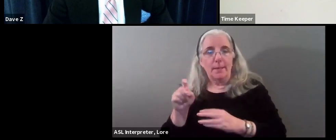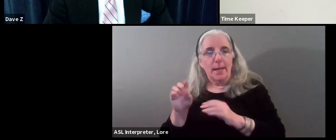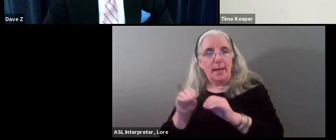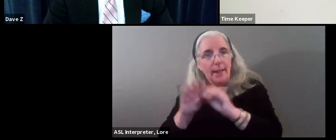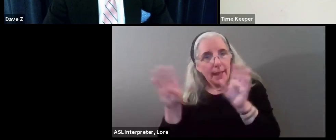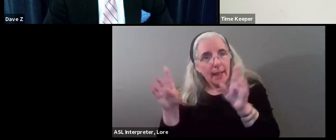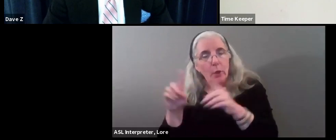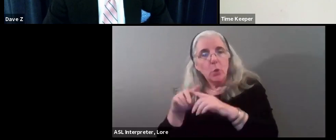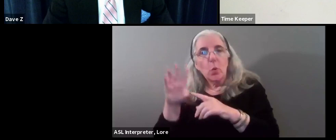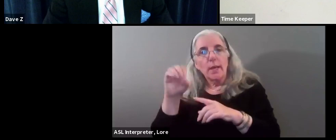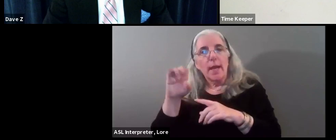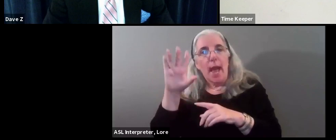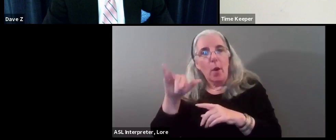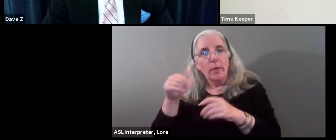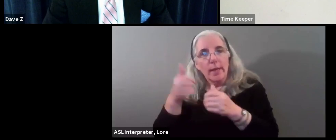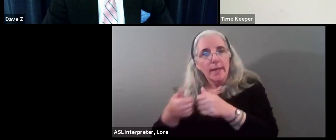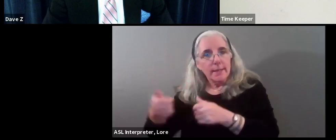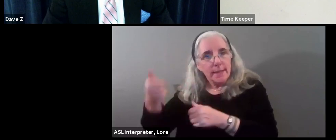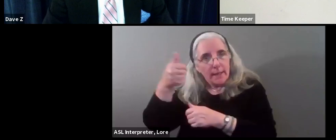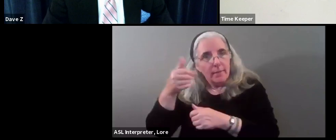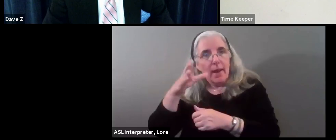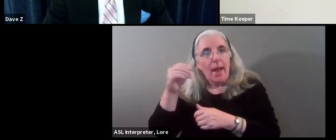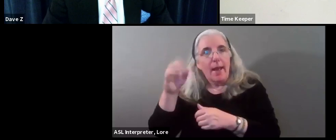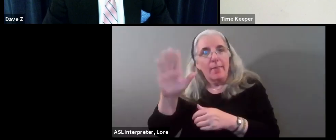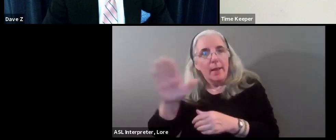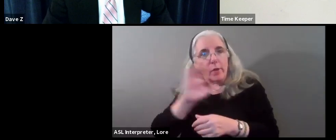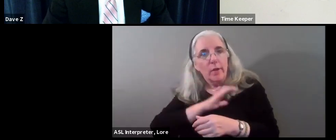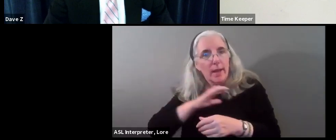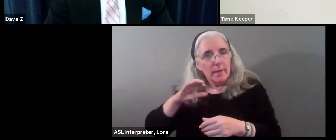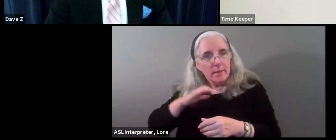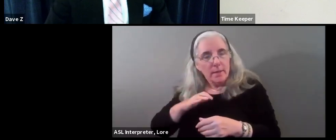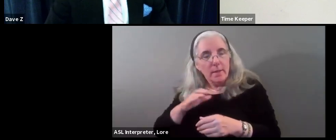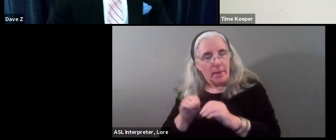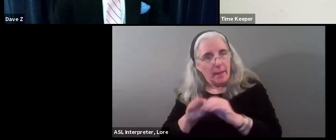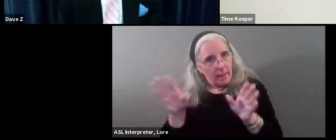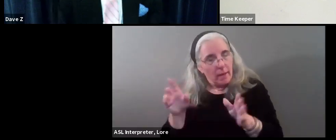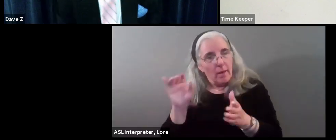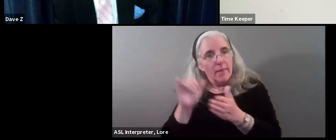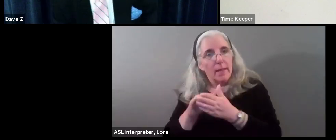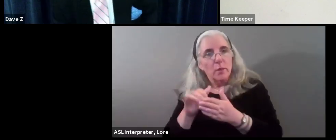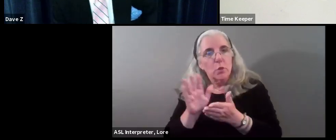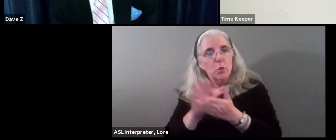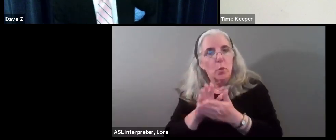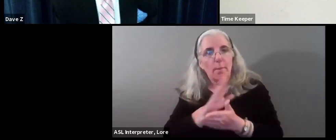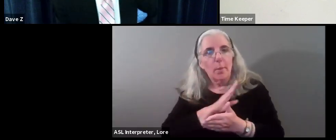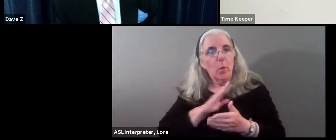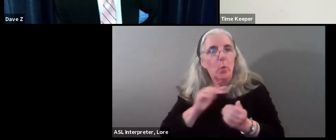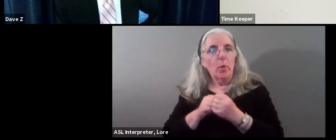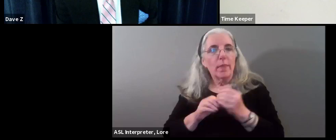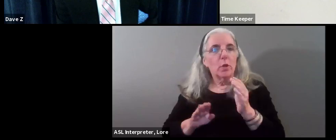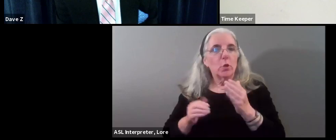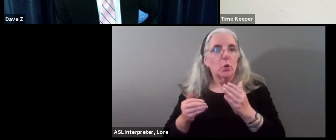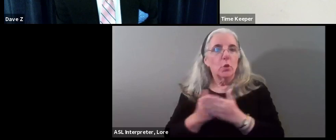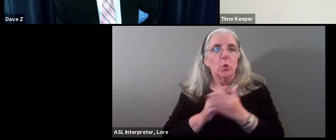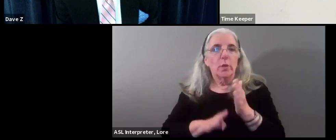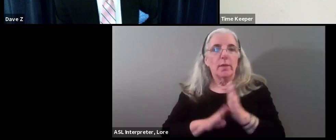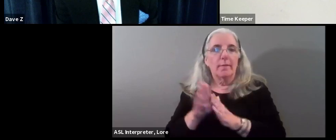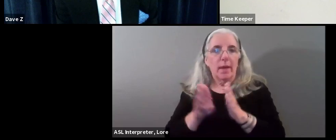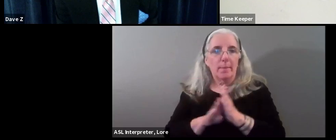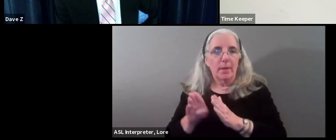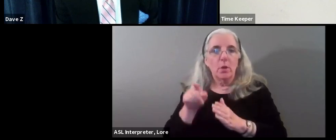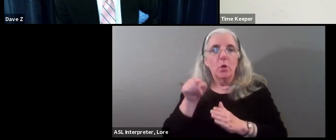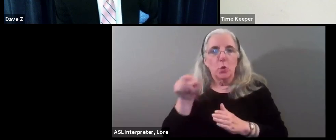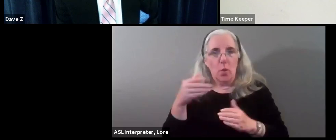make it clear to the county executive and make it clear to the school board that we, with any new development, comes the